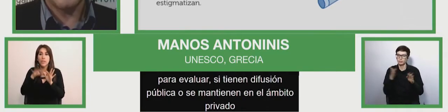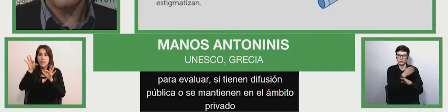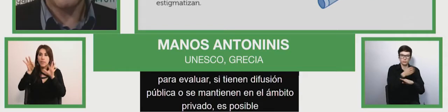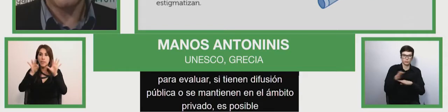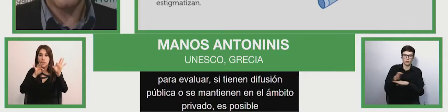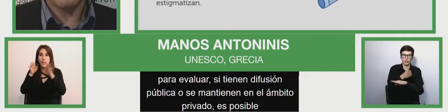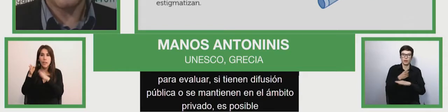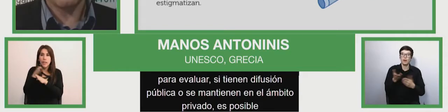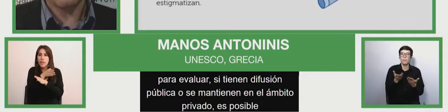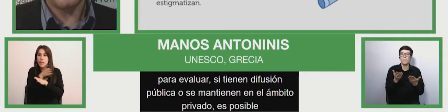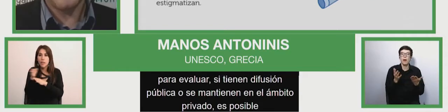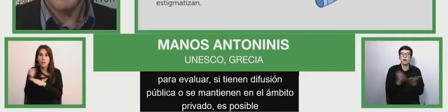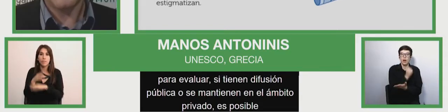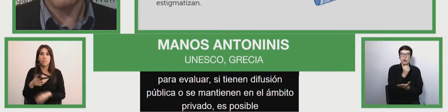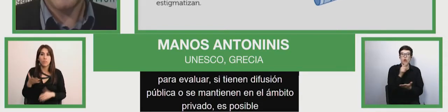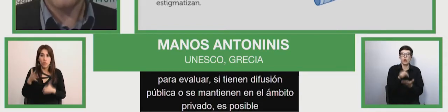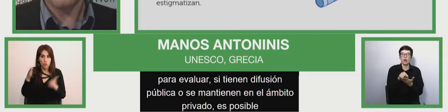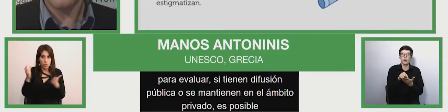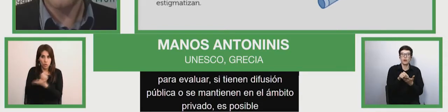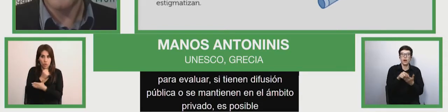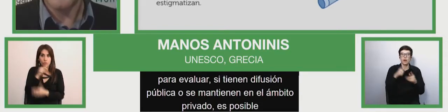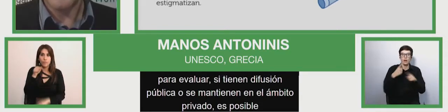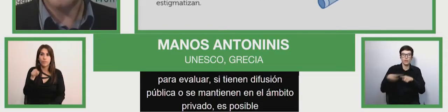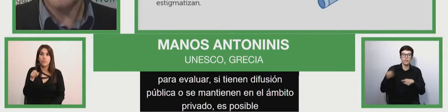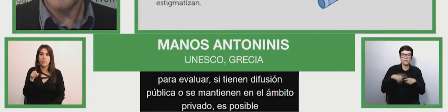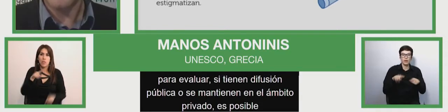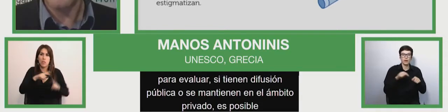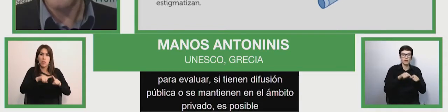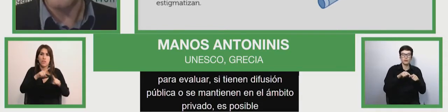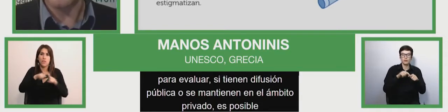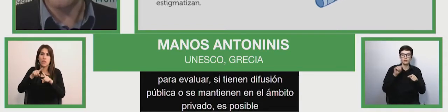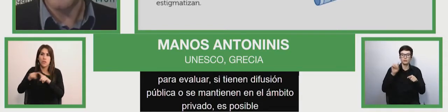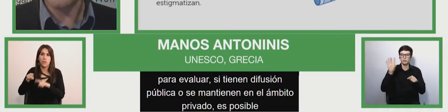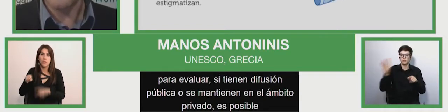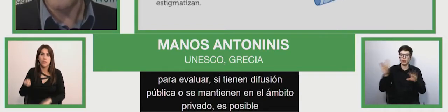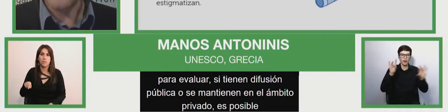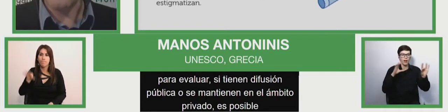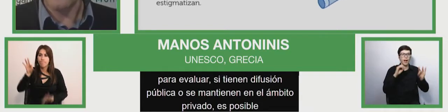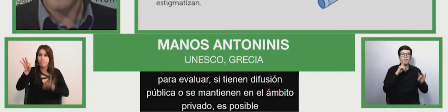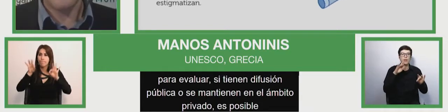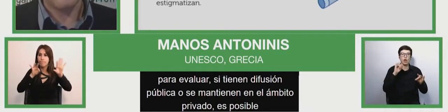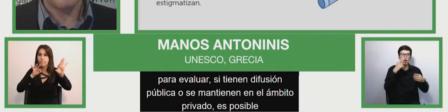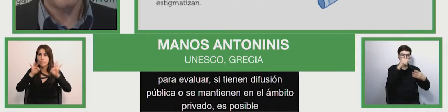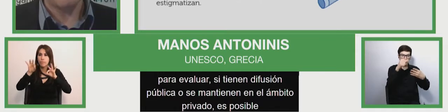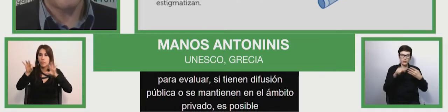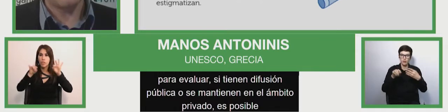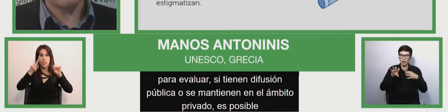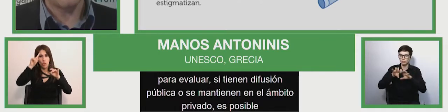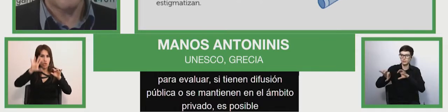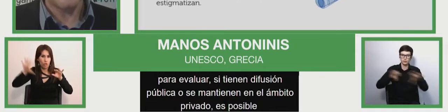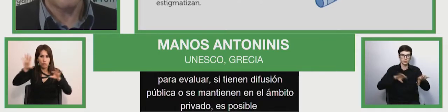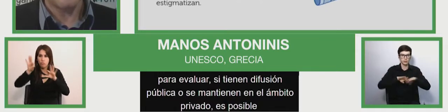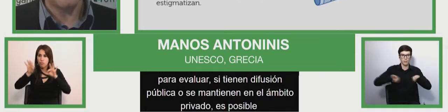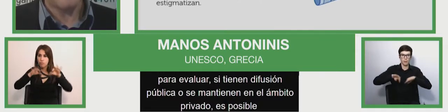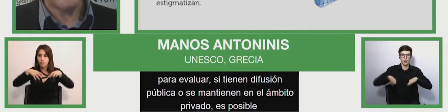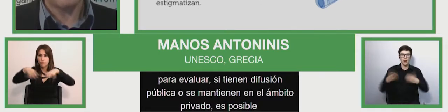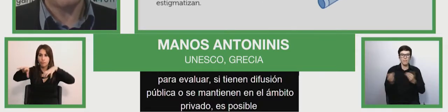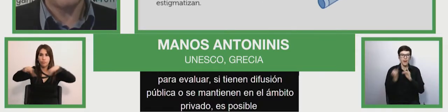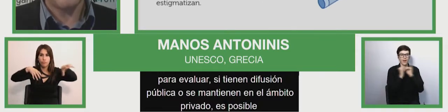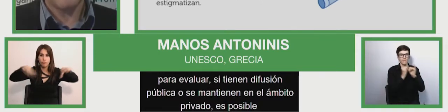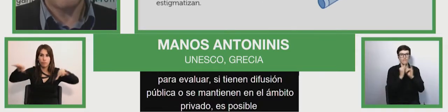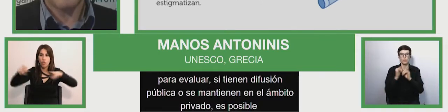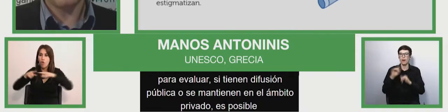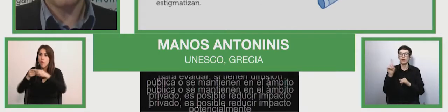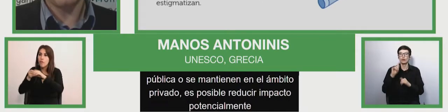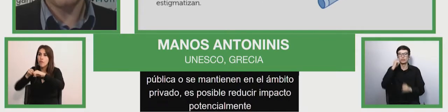aspect of diagnosis of labels and categories such that they can be useful for reporting and not only to decide the